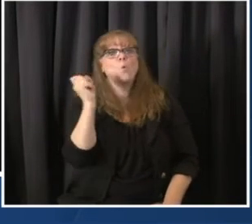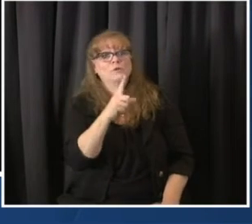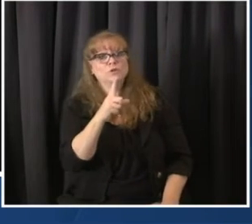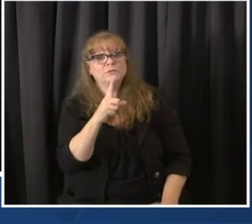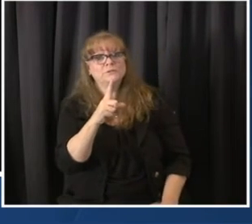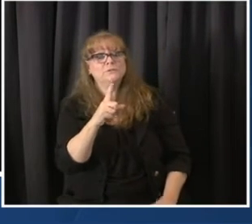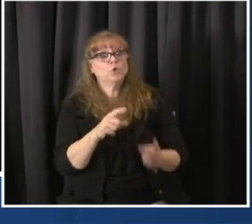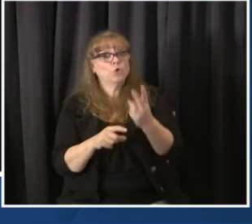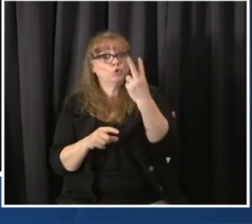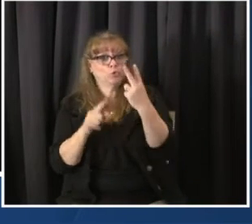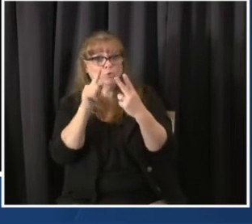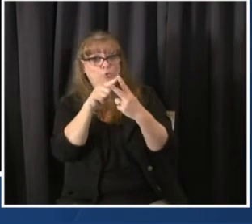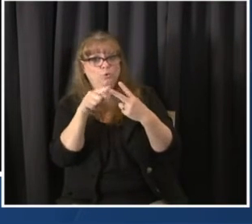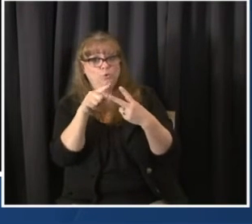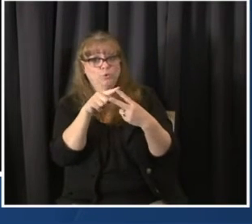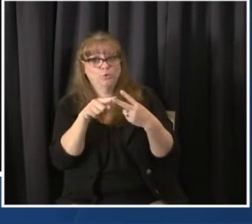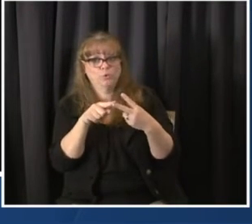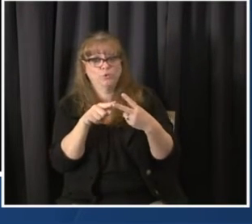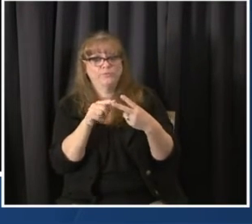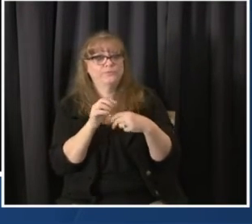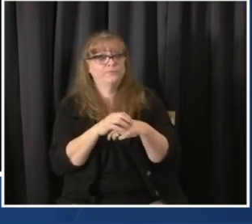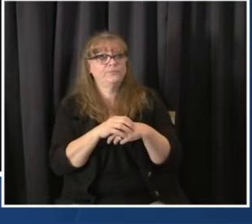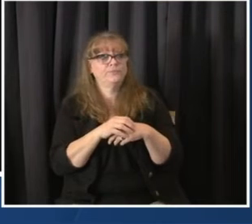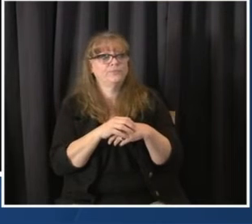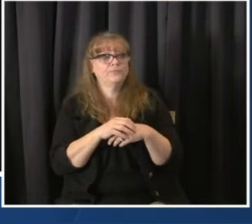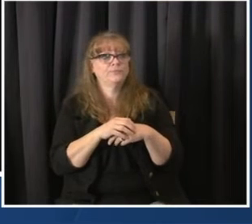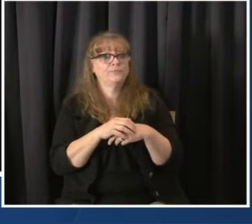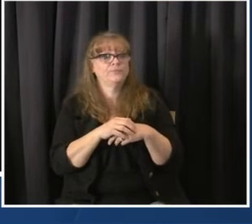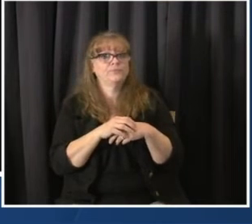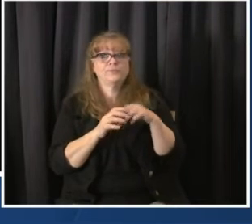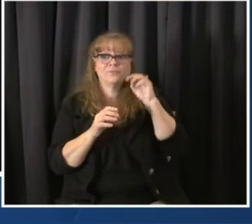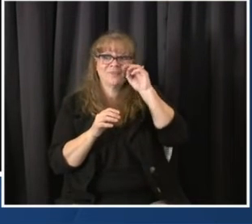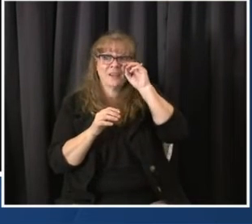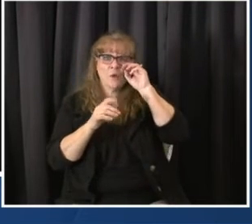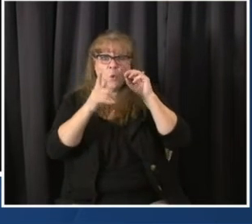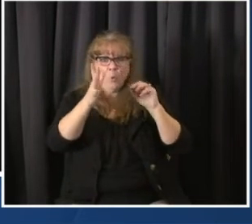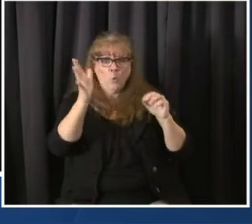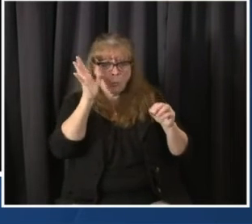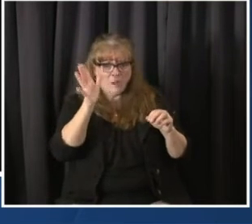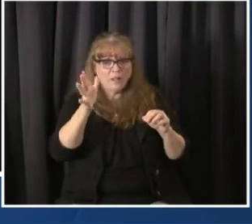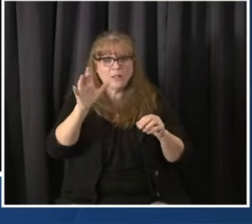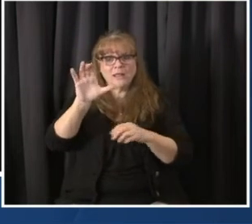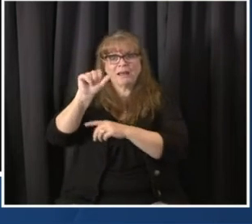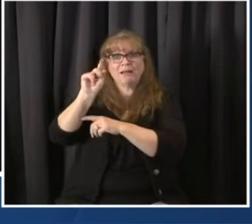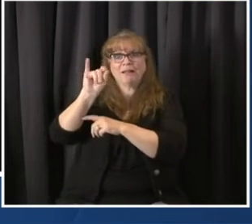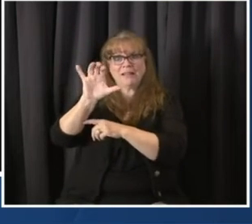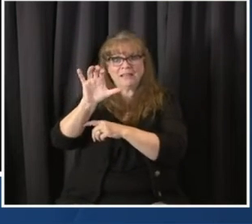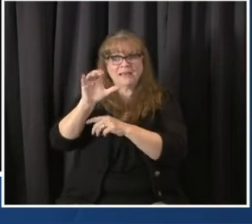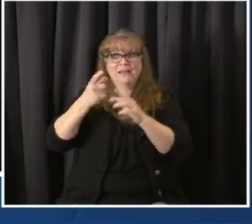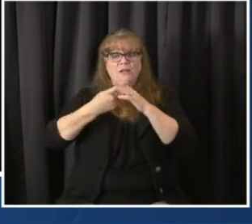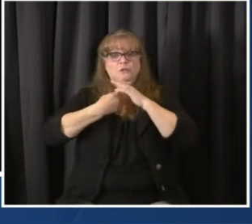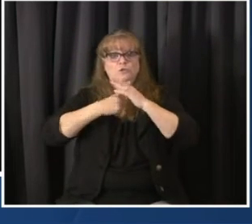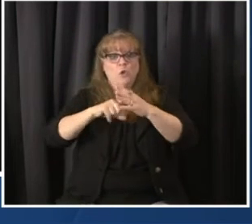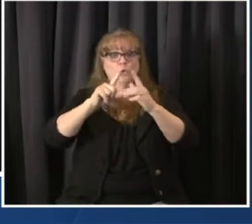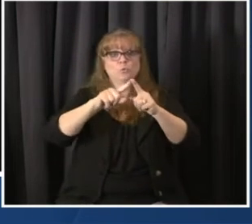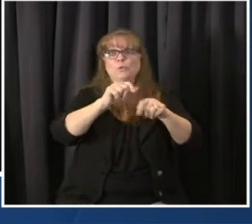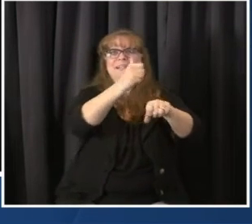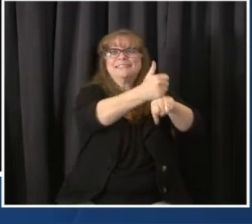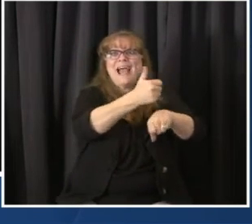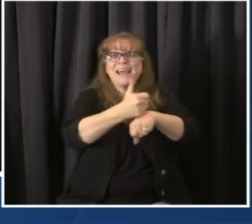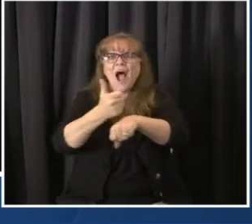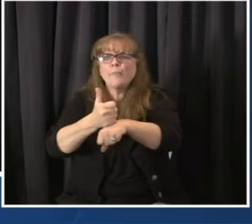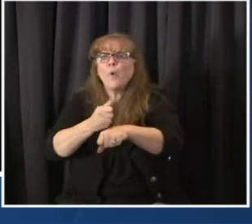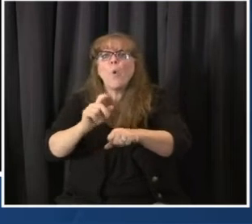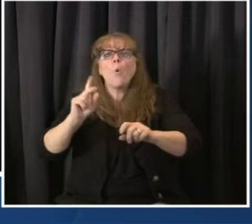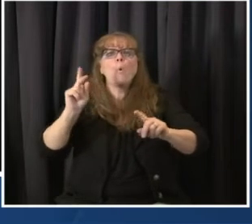location for the general public to register for future vaccines? And what do you think needs to be done to speed